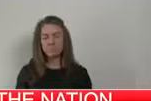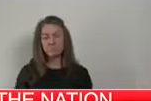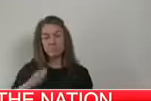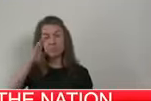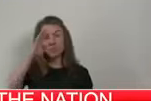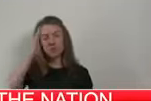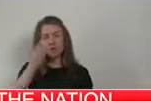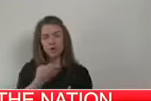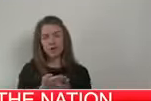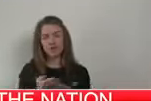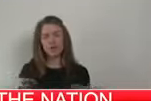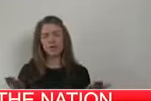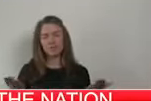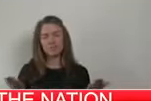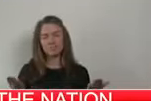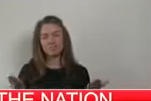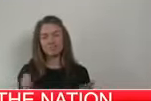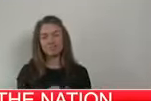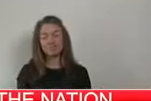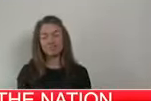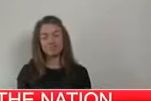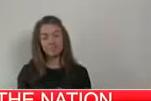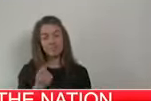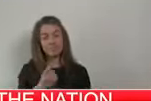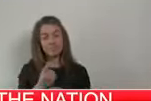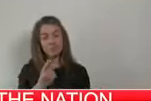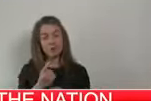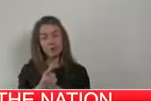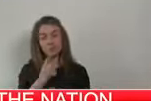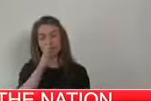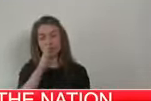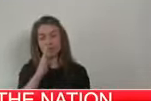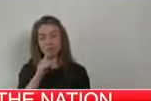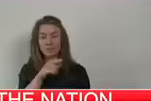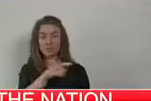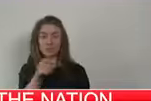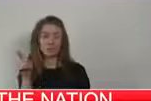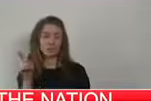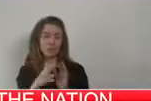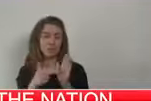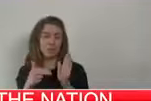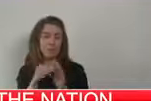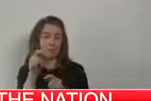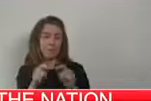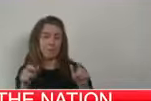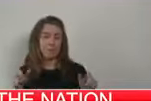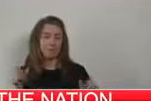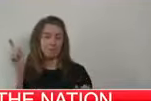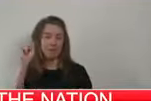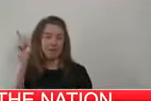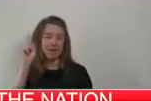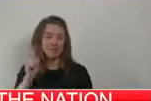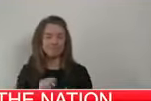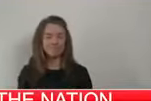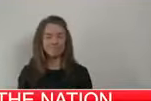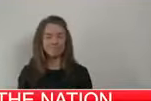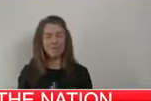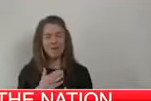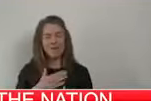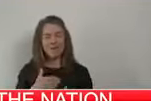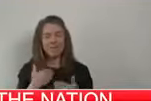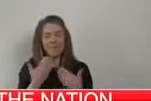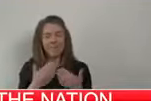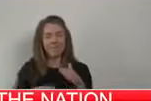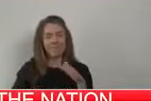Kia ora koutou katoa. I'm speaking directly to all New Zealanders today to give you as much certainty